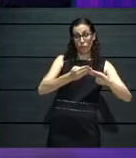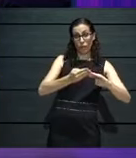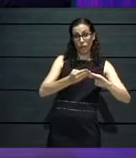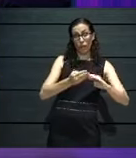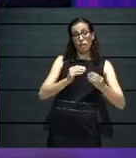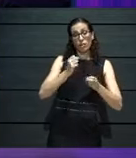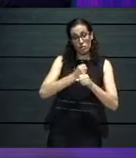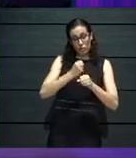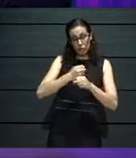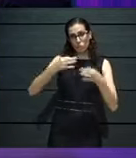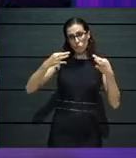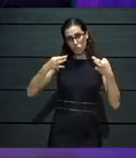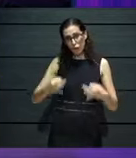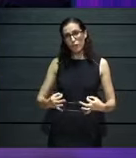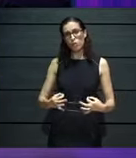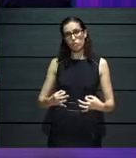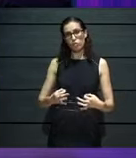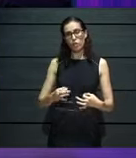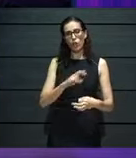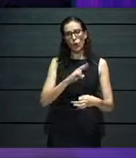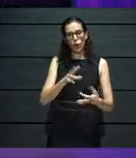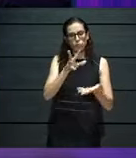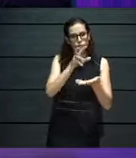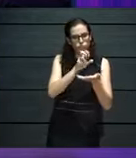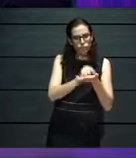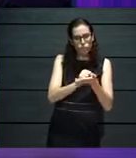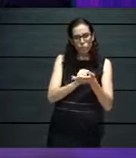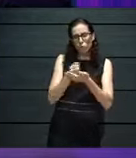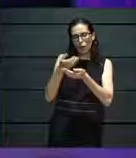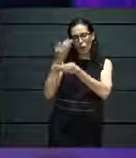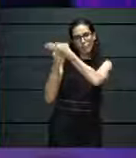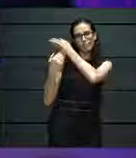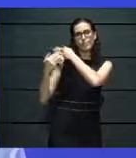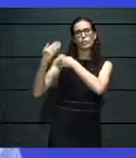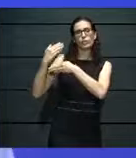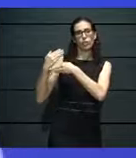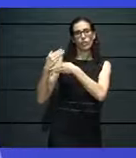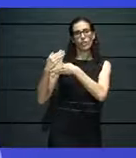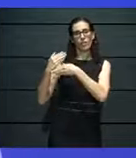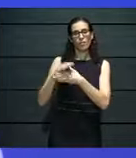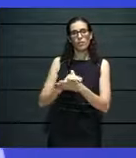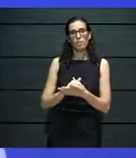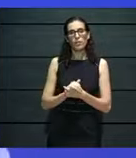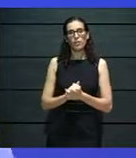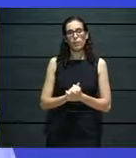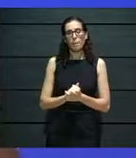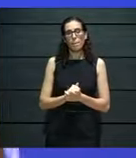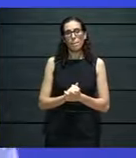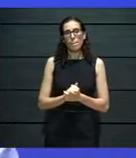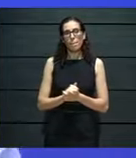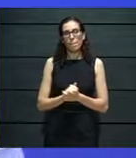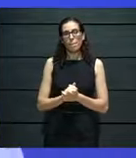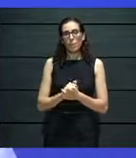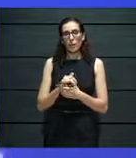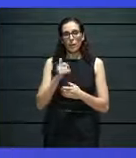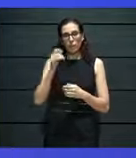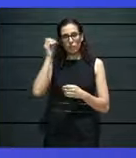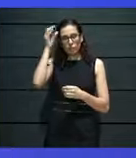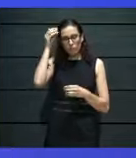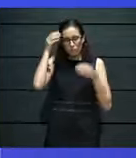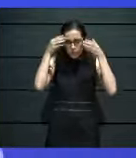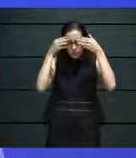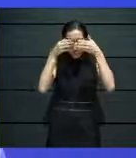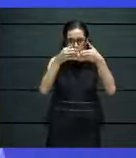whatever work you create has a legacy. Exactly. Because then that is it. From a theatre world, from theatre, from a